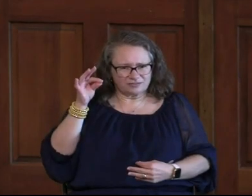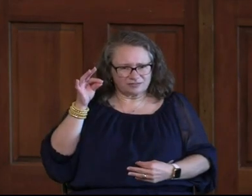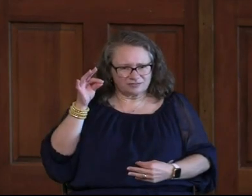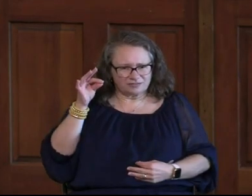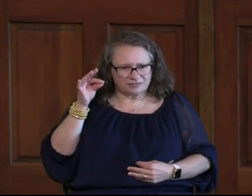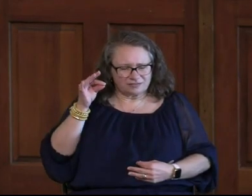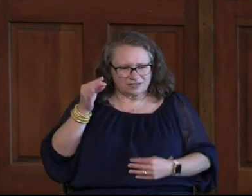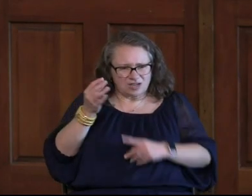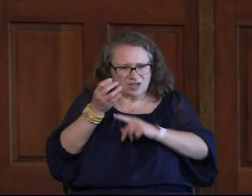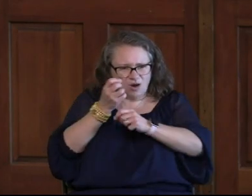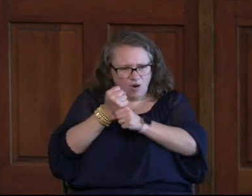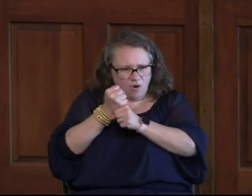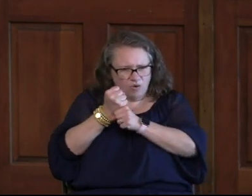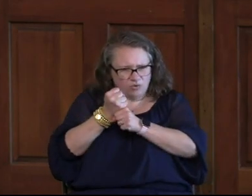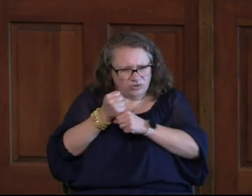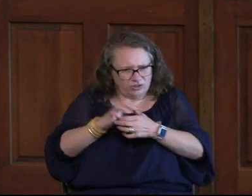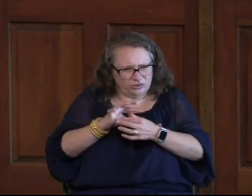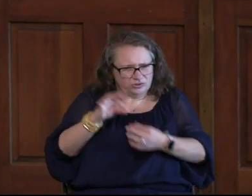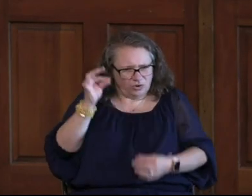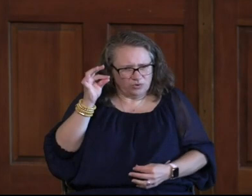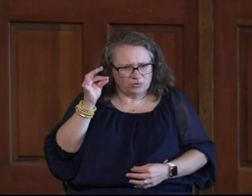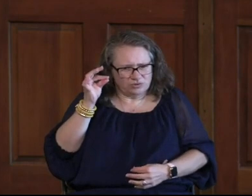You know, he holds on to our souls.